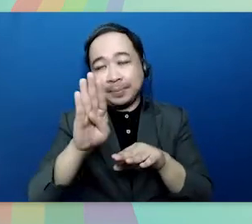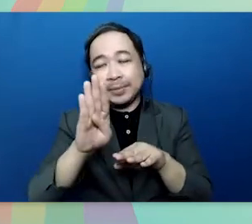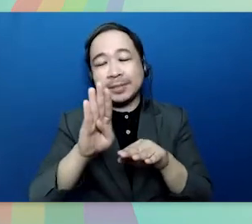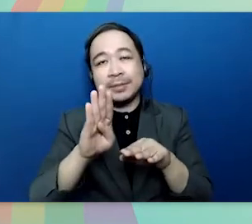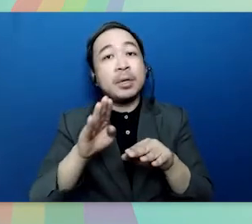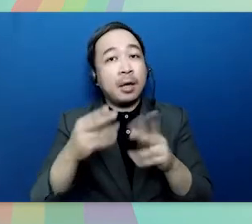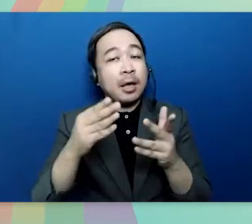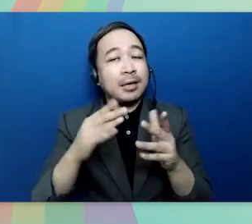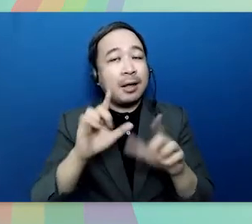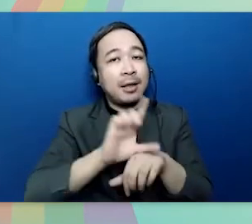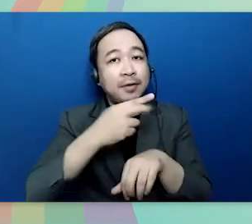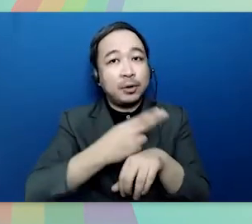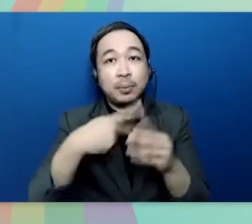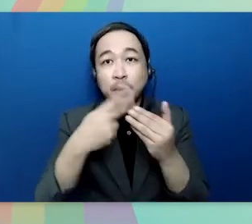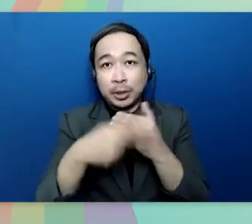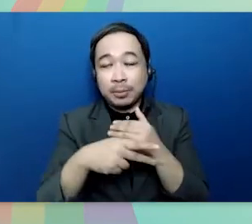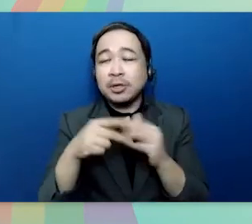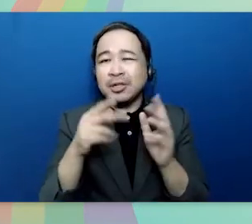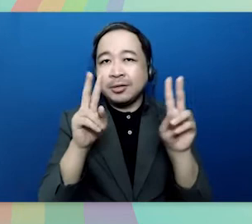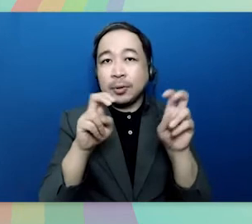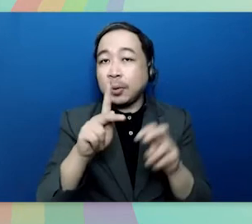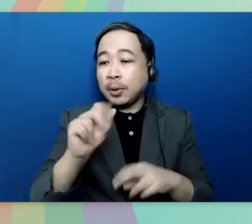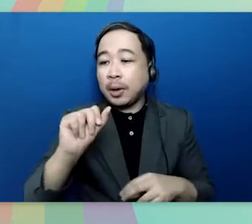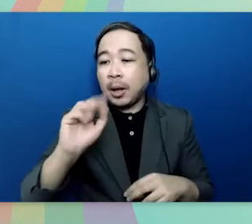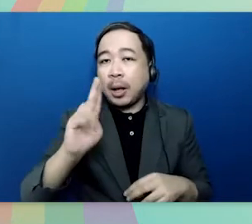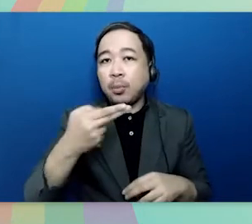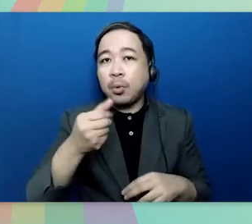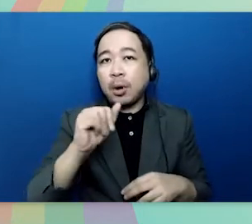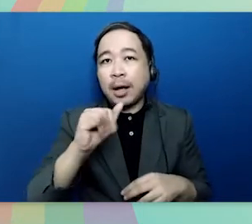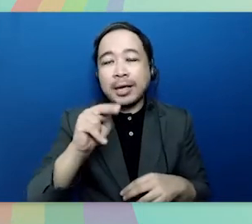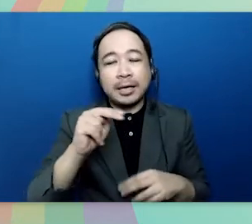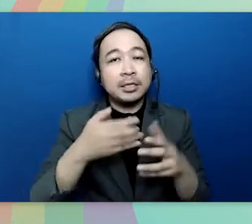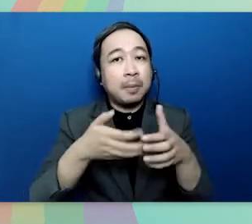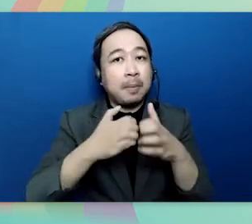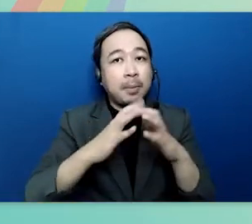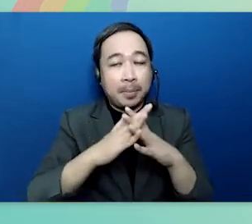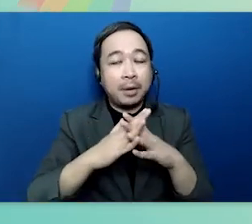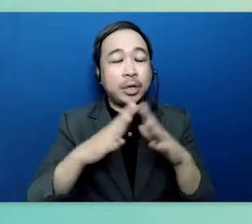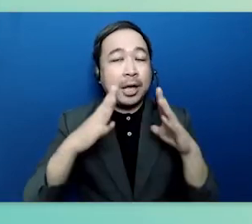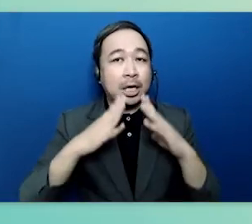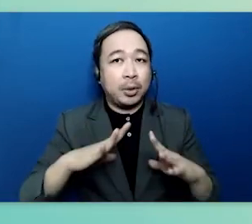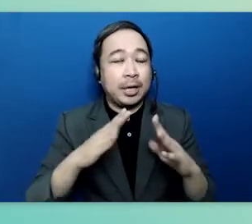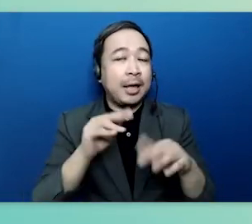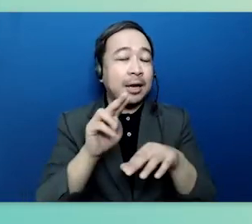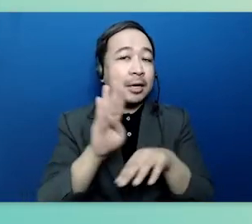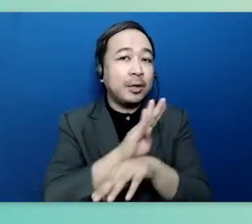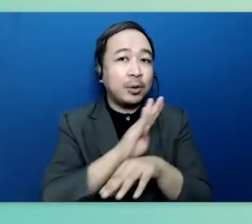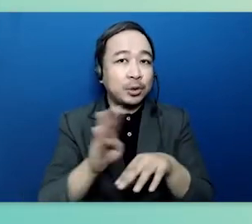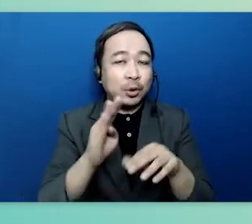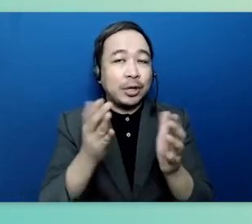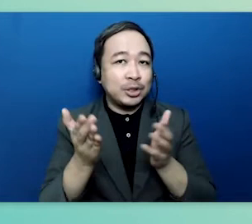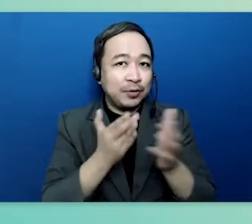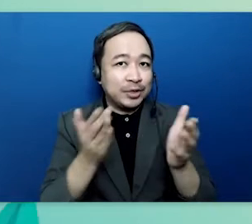programs through the pangkabuhayan sa pagbangon at ginawa and negosyo servisyo sa